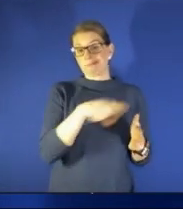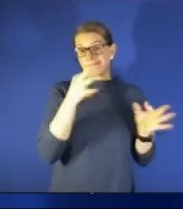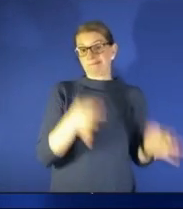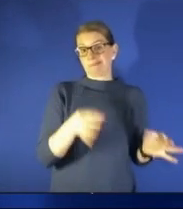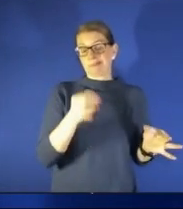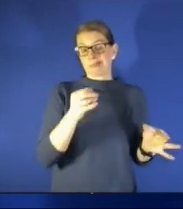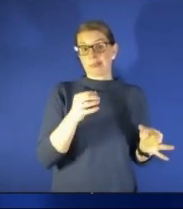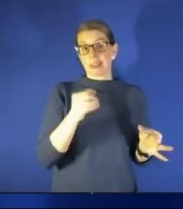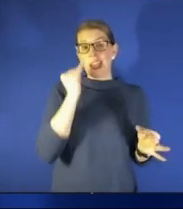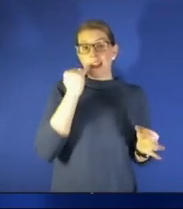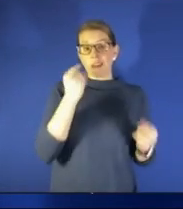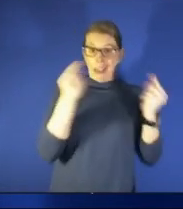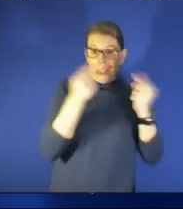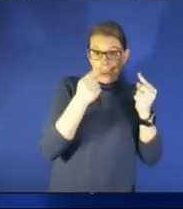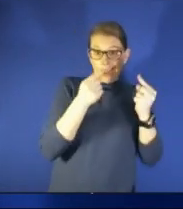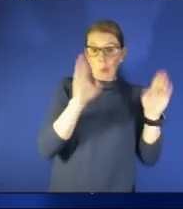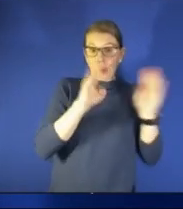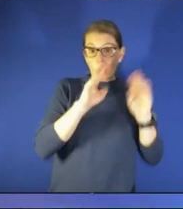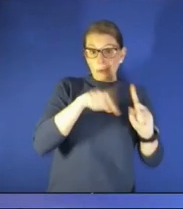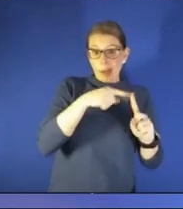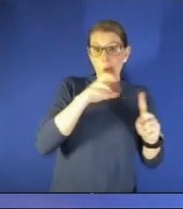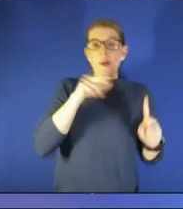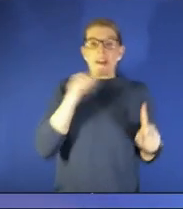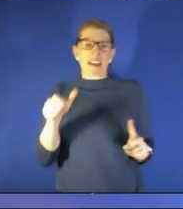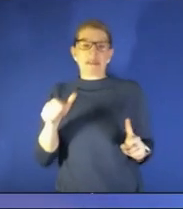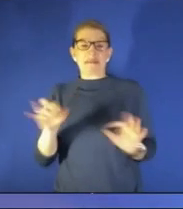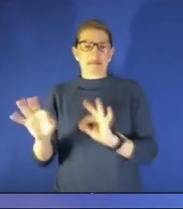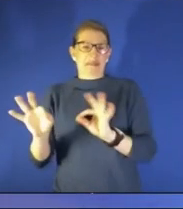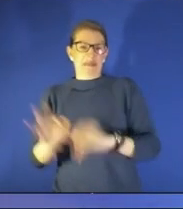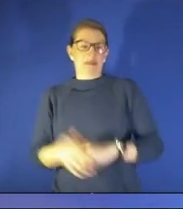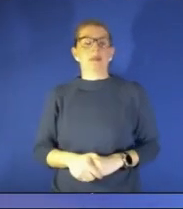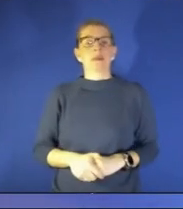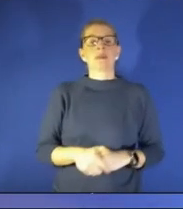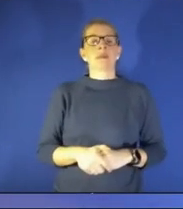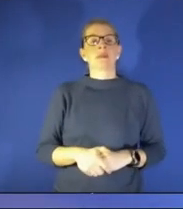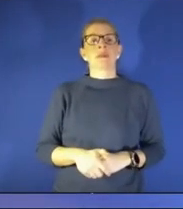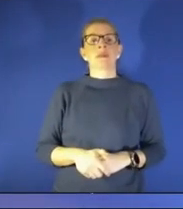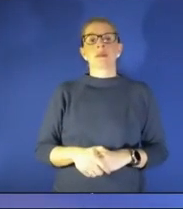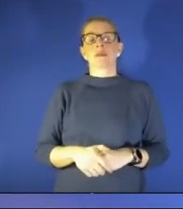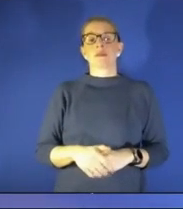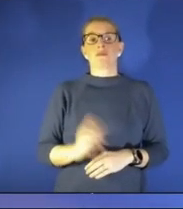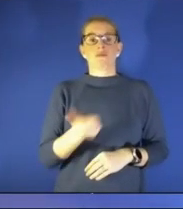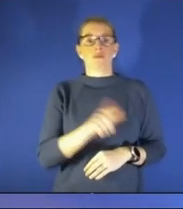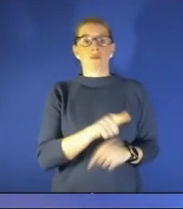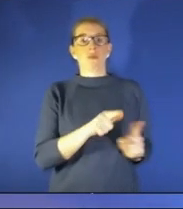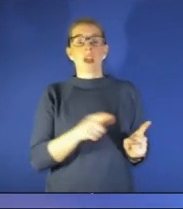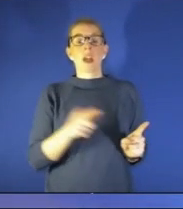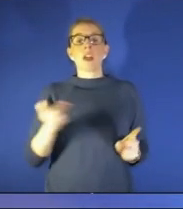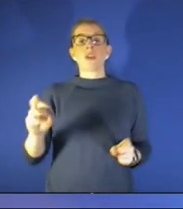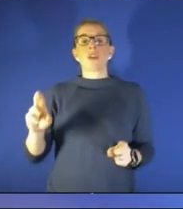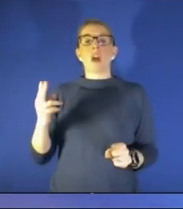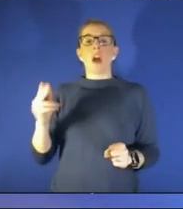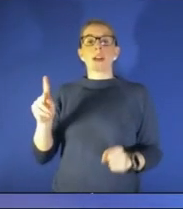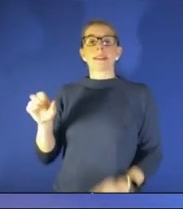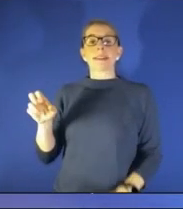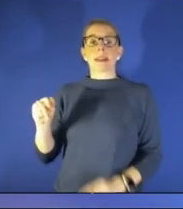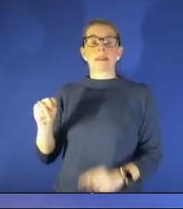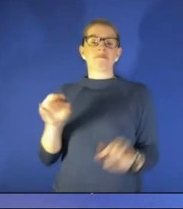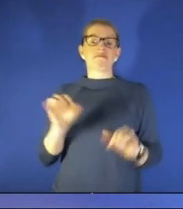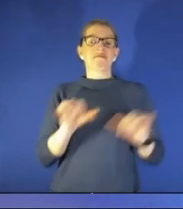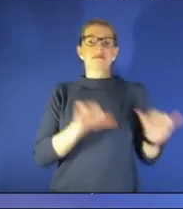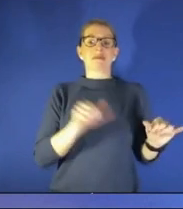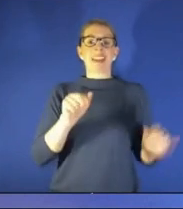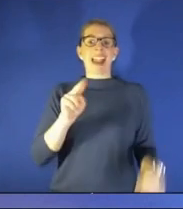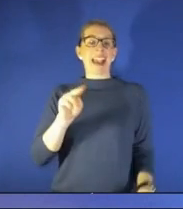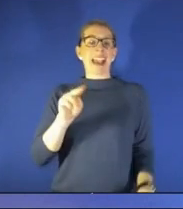to be worried about or not dr shoemaker uh similar to what dr hawkinson was talking about but ann wants to know just where do you